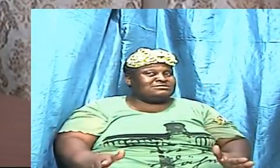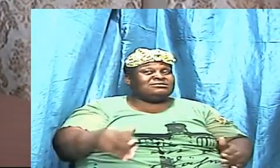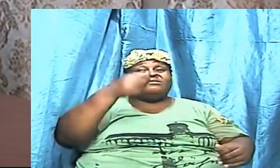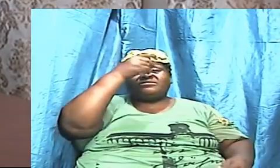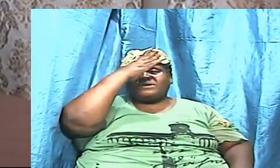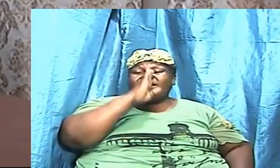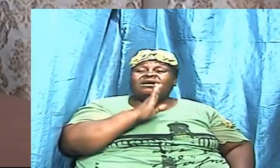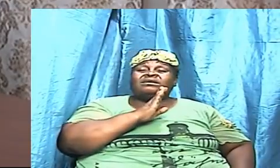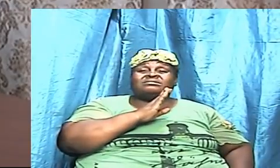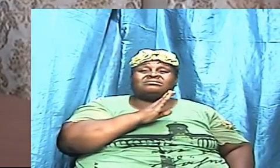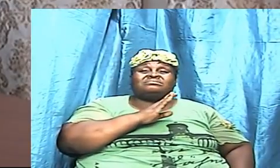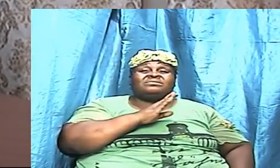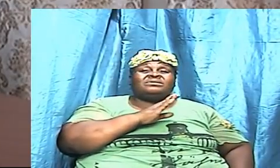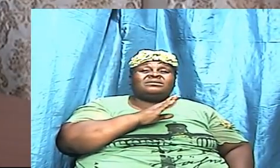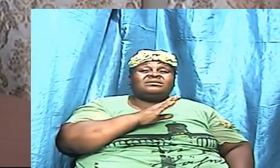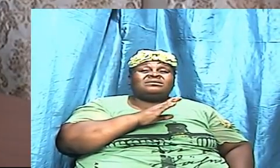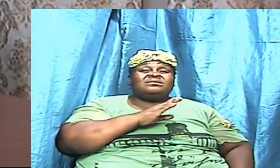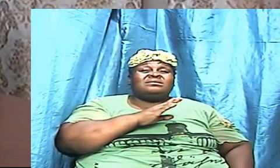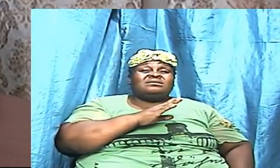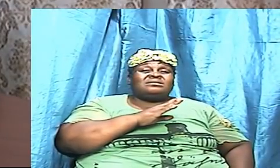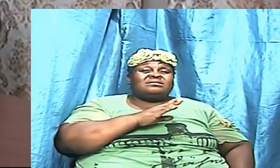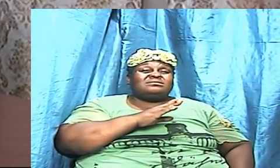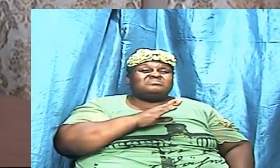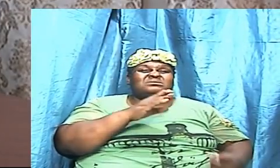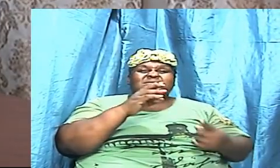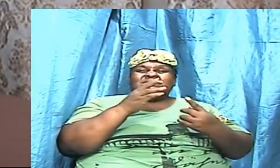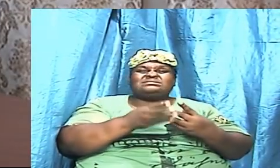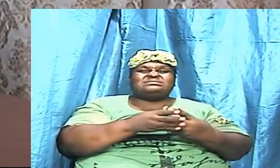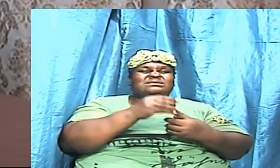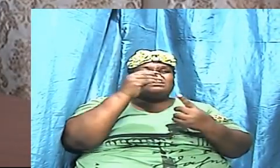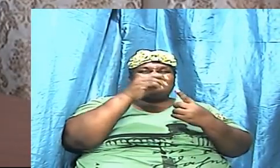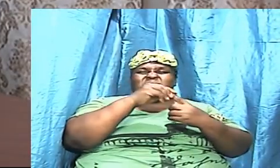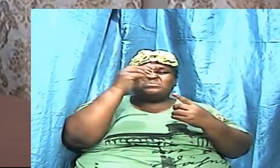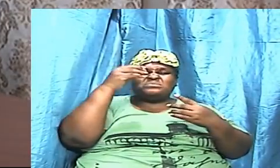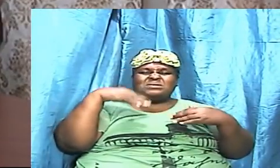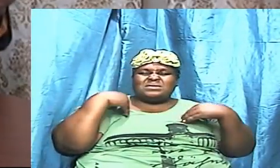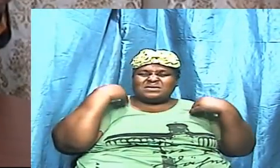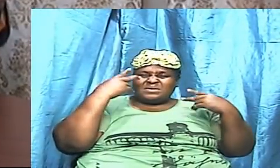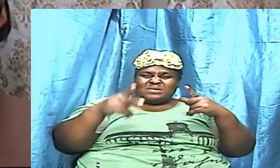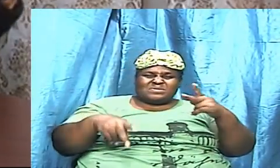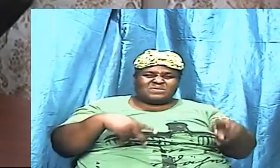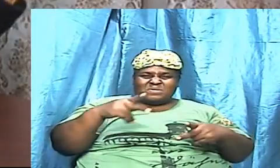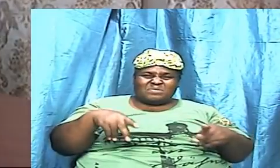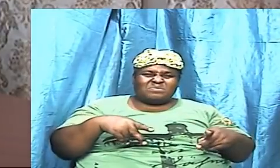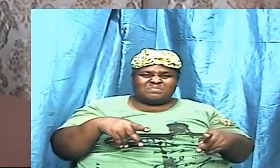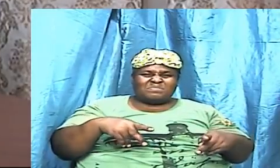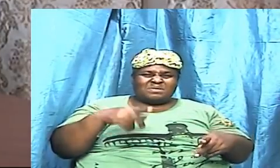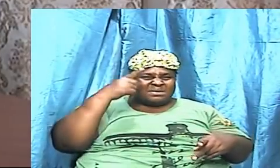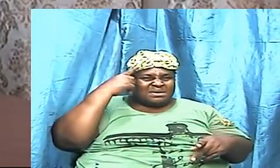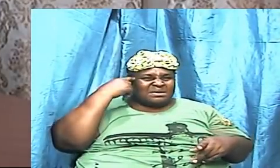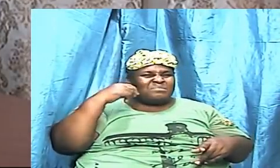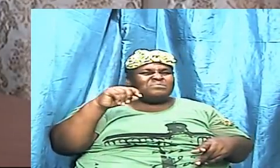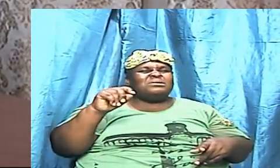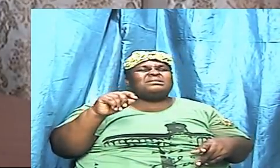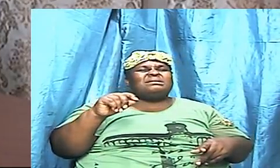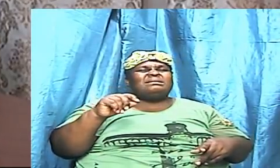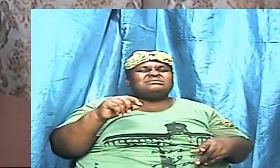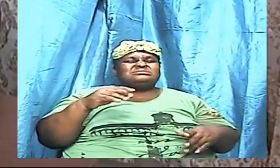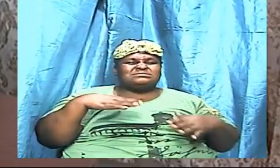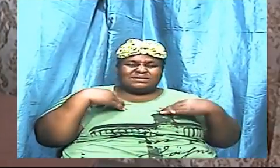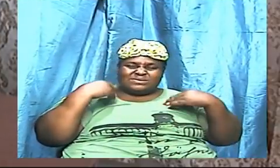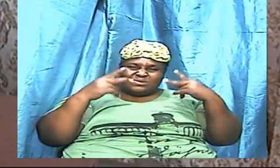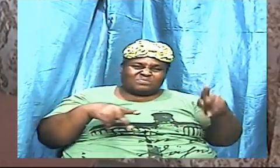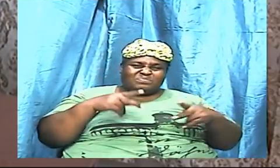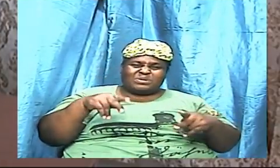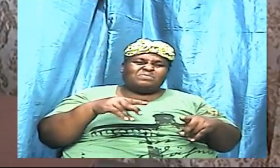just that the young persons are on my heart and they are our future and they are the next set of leaders and a lot is